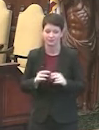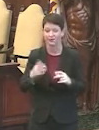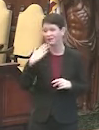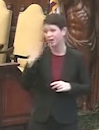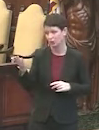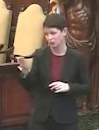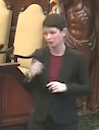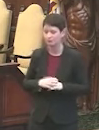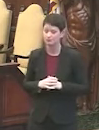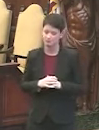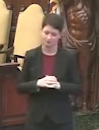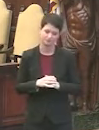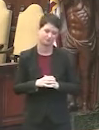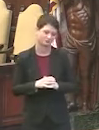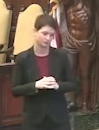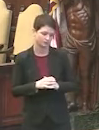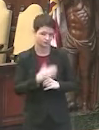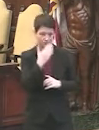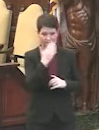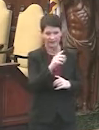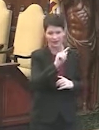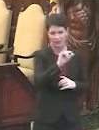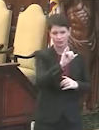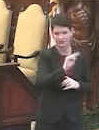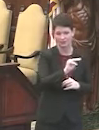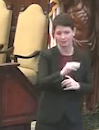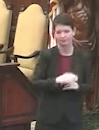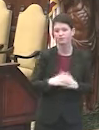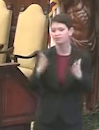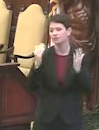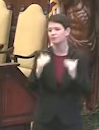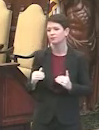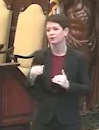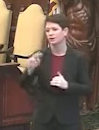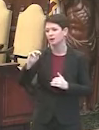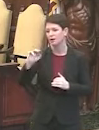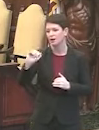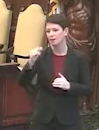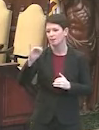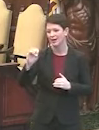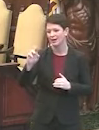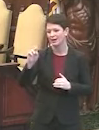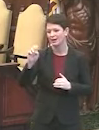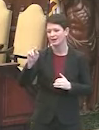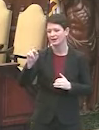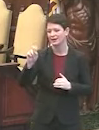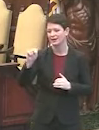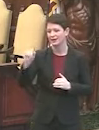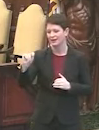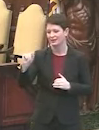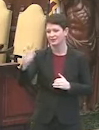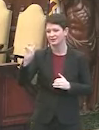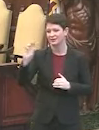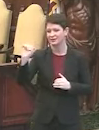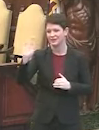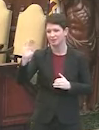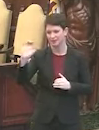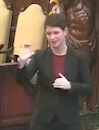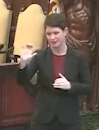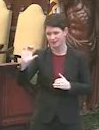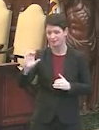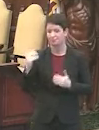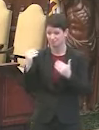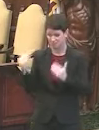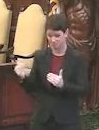Thank you. Thank you, Tim. Next up, we have Maggie Kent with 6ABC. Maggie, you should be able to unmute.